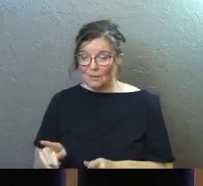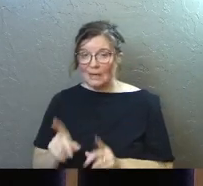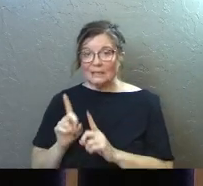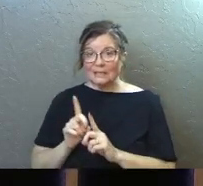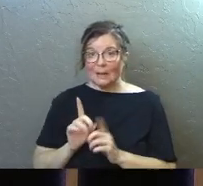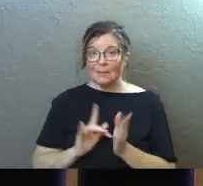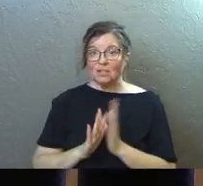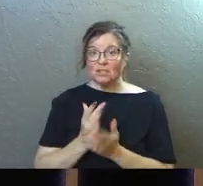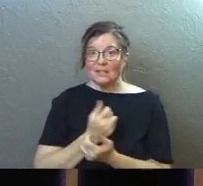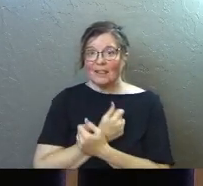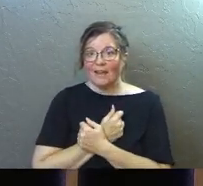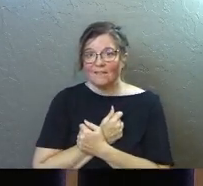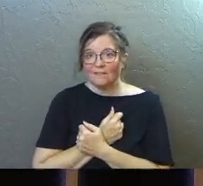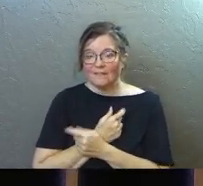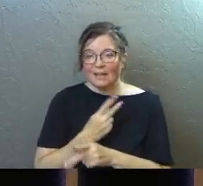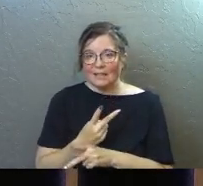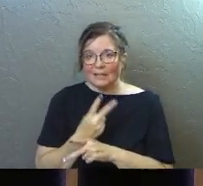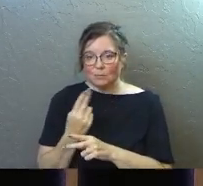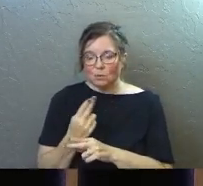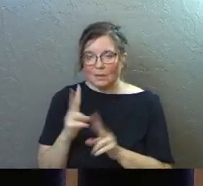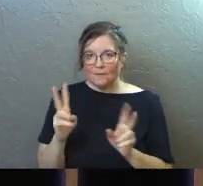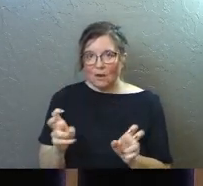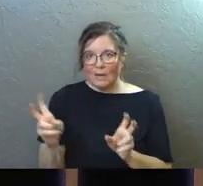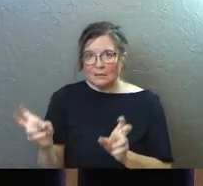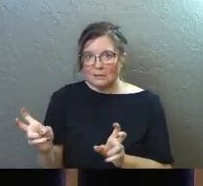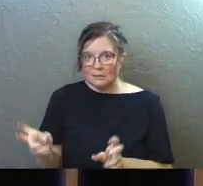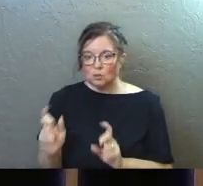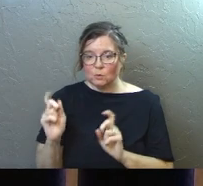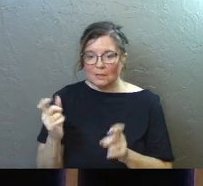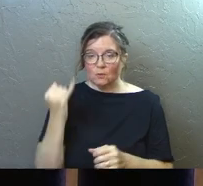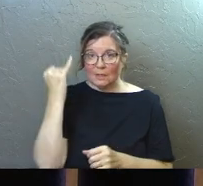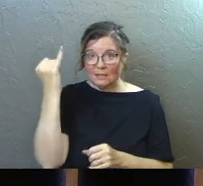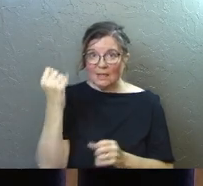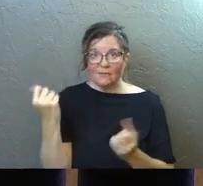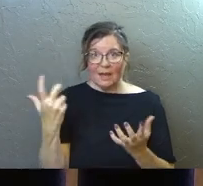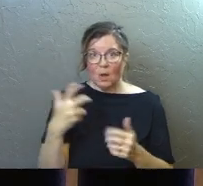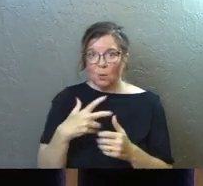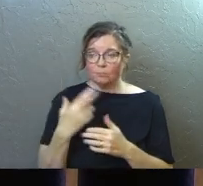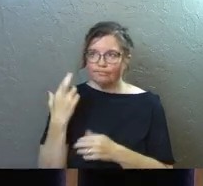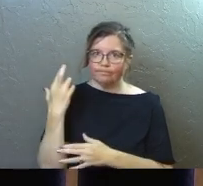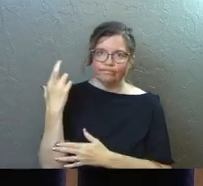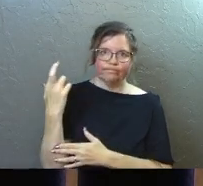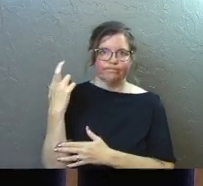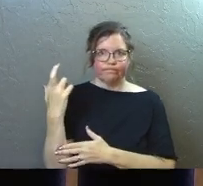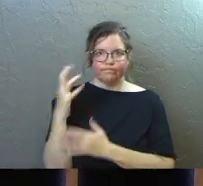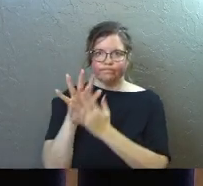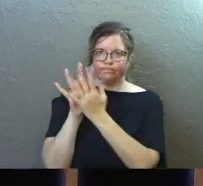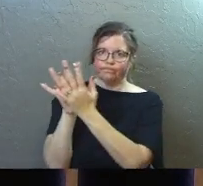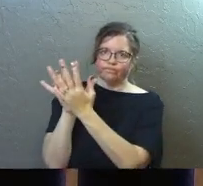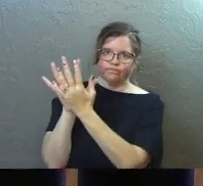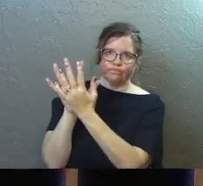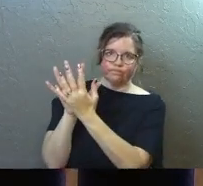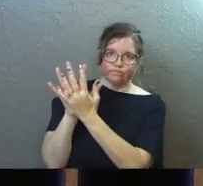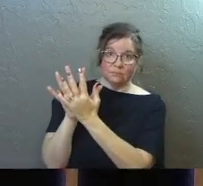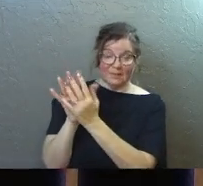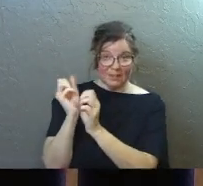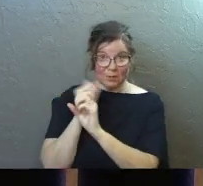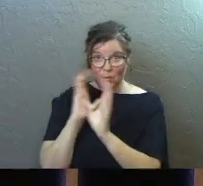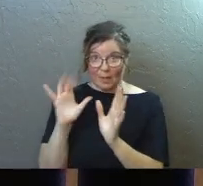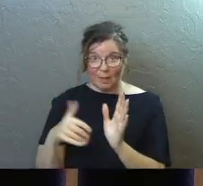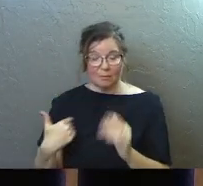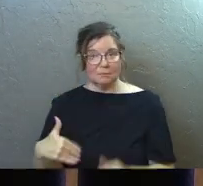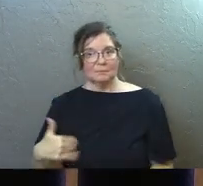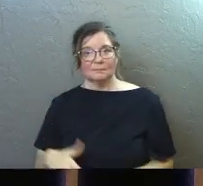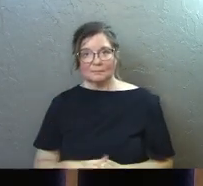that Jesus loved. And he just keeps using these phrases to give you an idea of just how tight they were, how close they were in friendship. Can you imagine that?